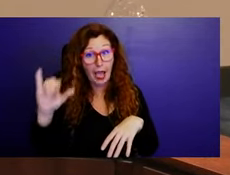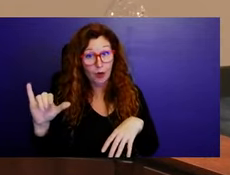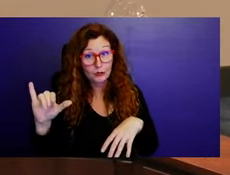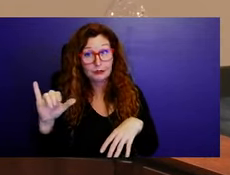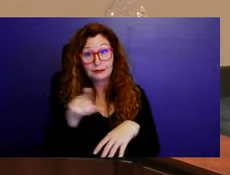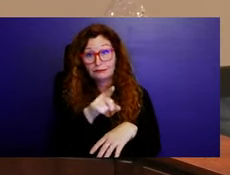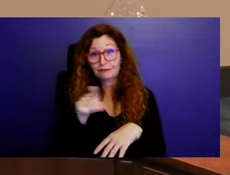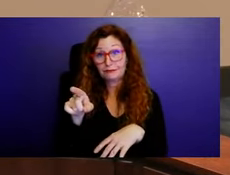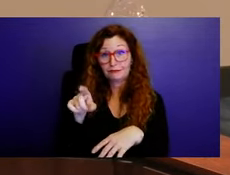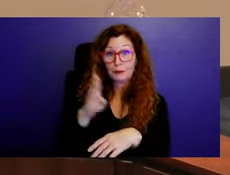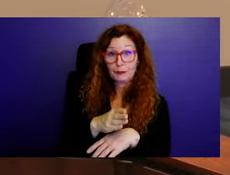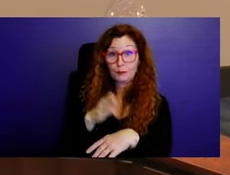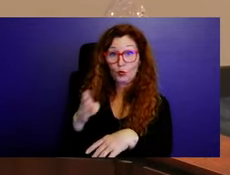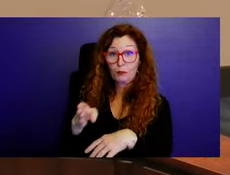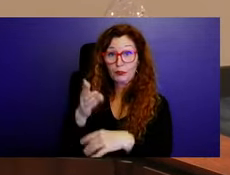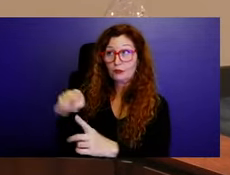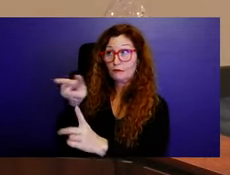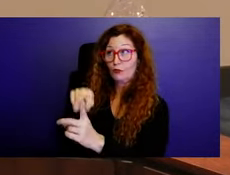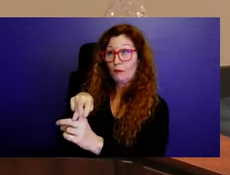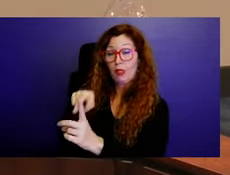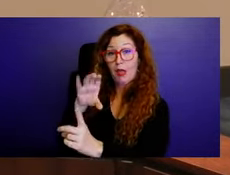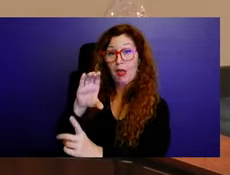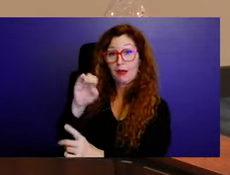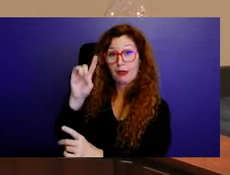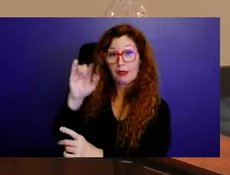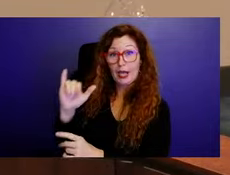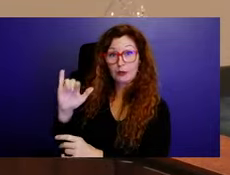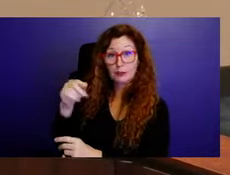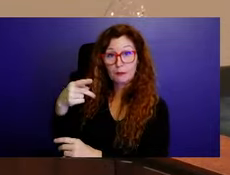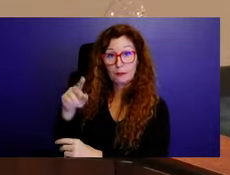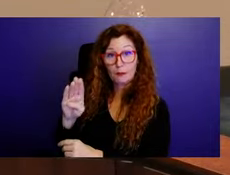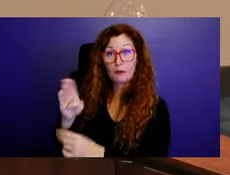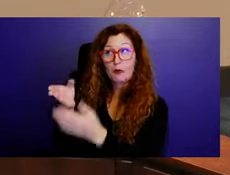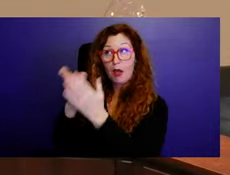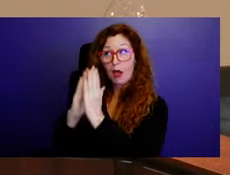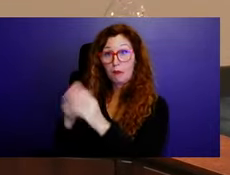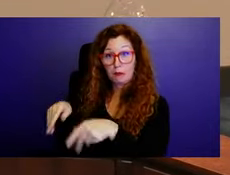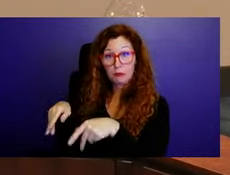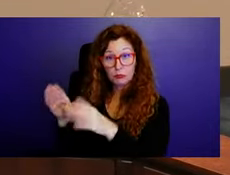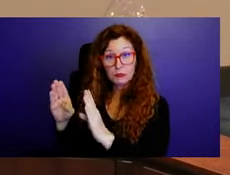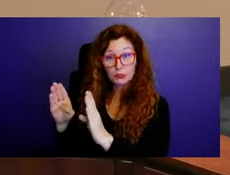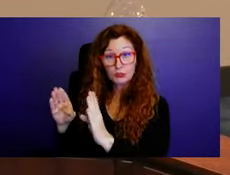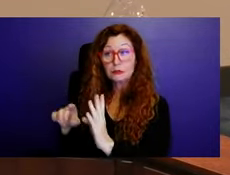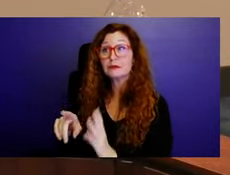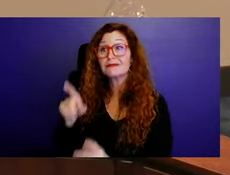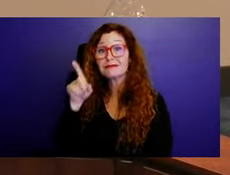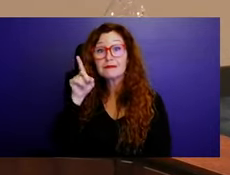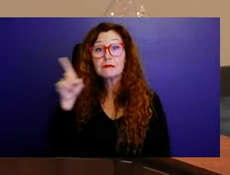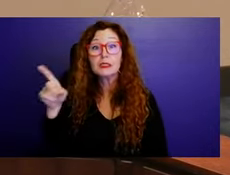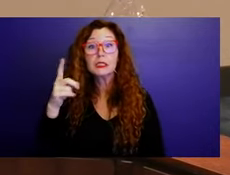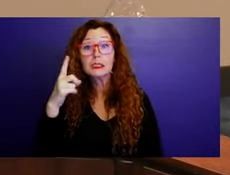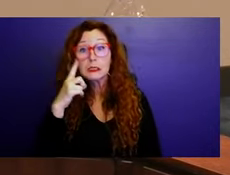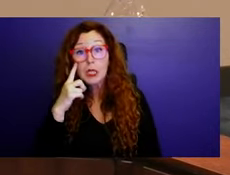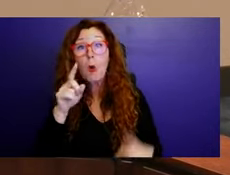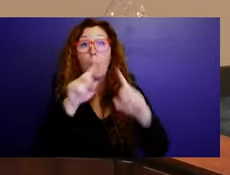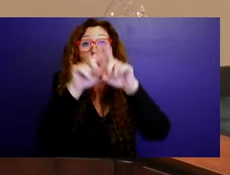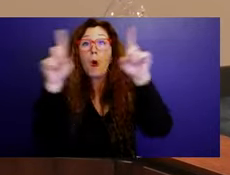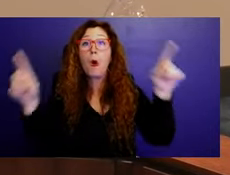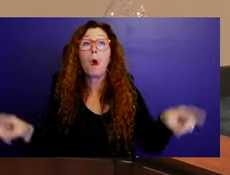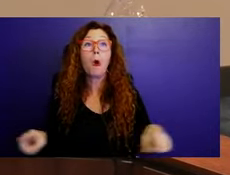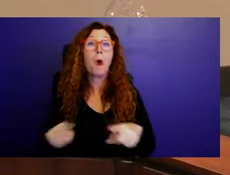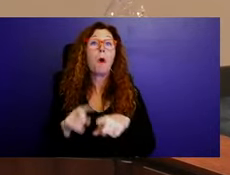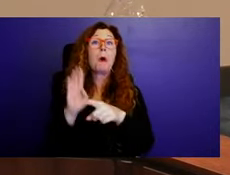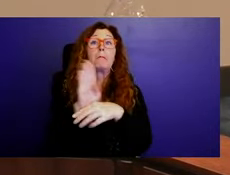um, it tends to cause some complications during this process. So usually it is a balance of both. Um, you would, if you're taking commercial,